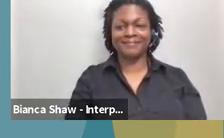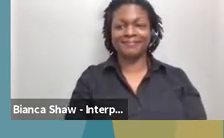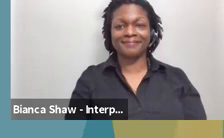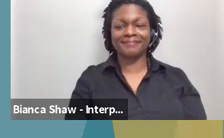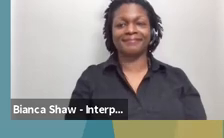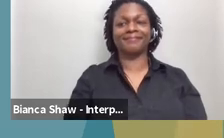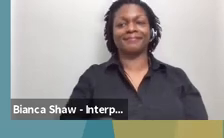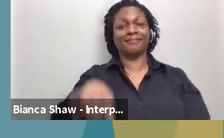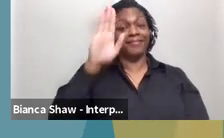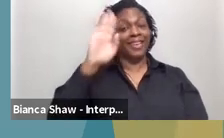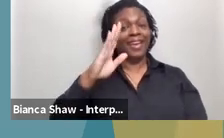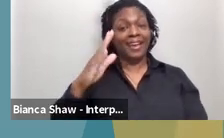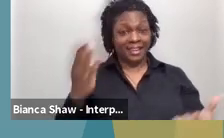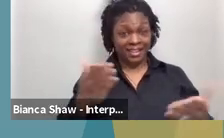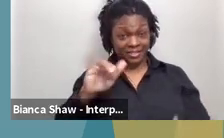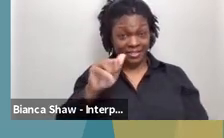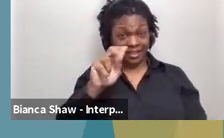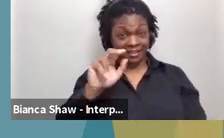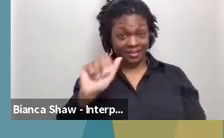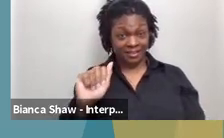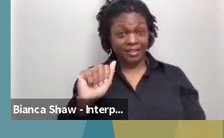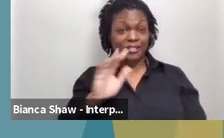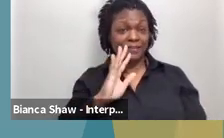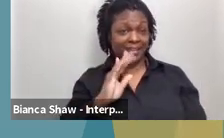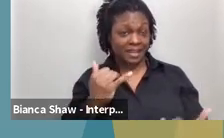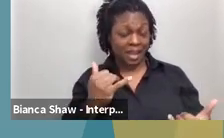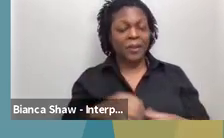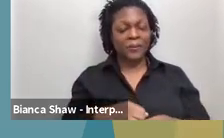Hi, this is Jana speaking. Can you move to the next slide, please?